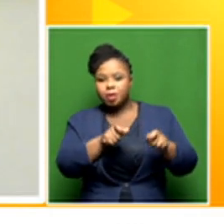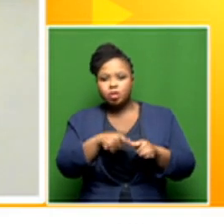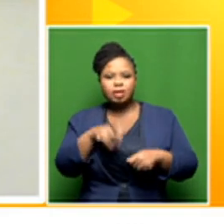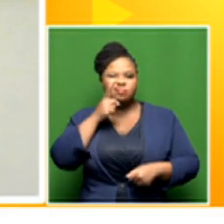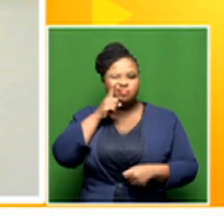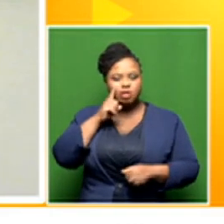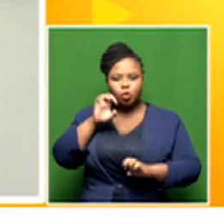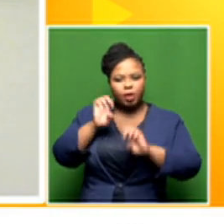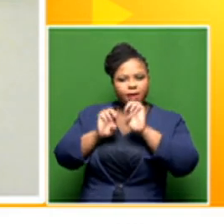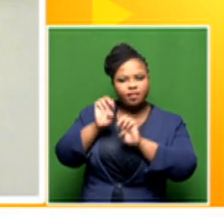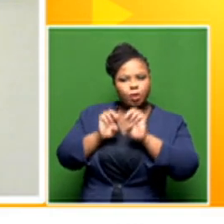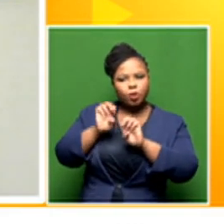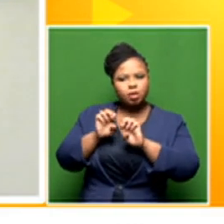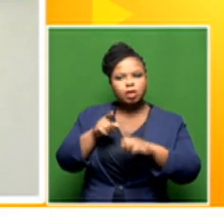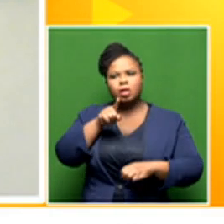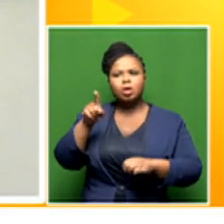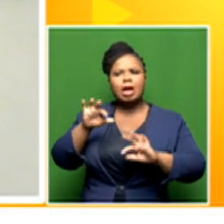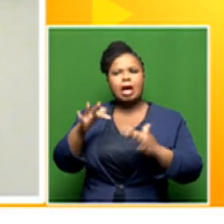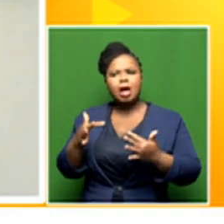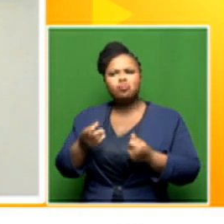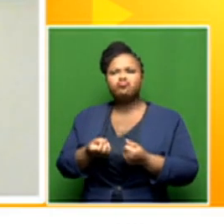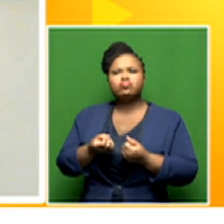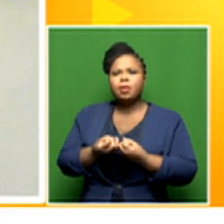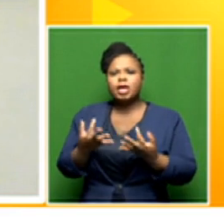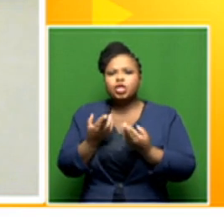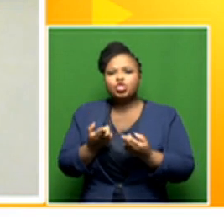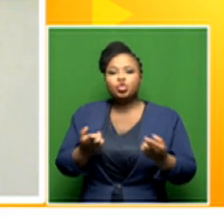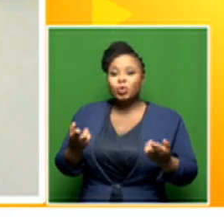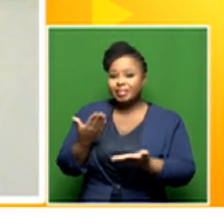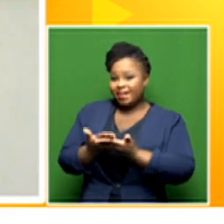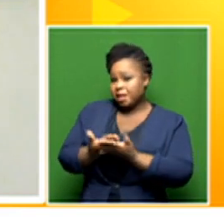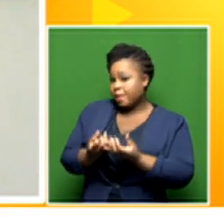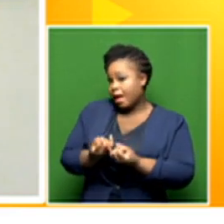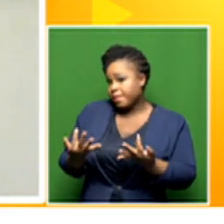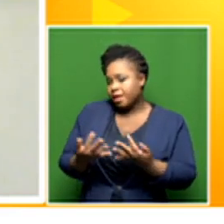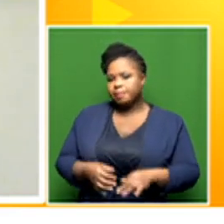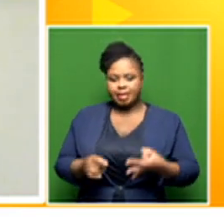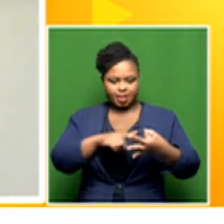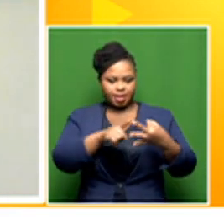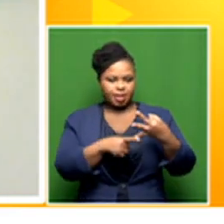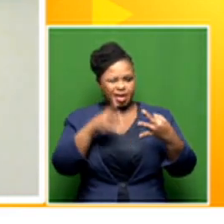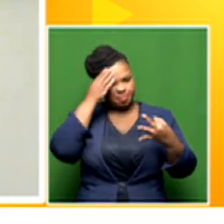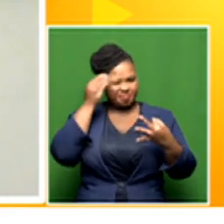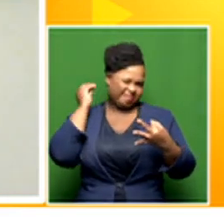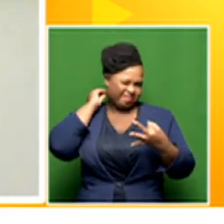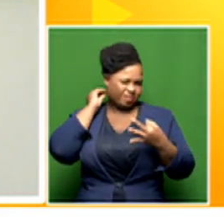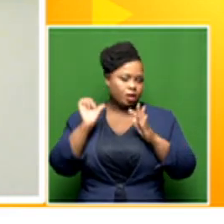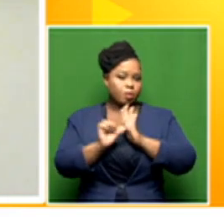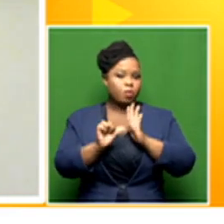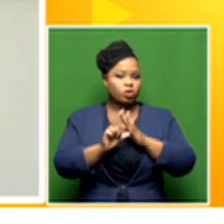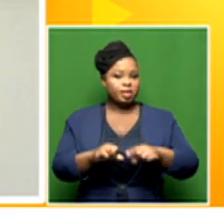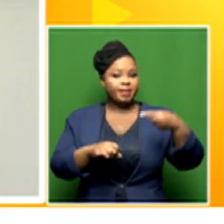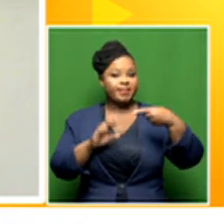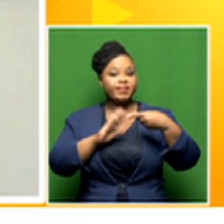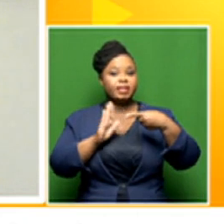in our public health response toolbox, there are probably three things that are quite important at this stage. I think the